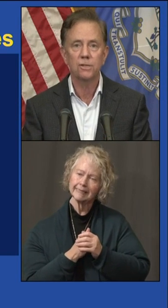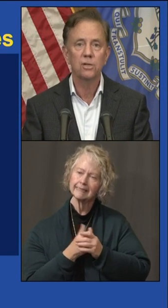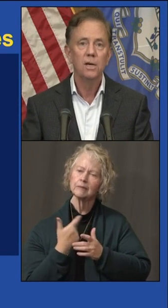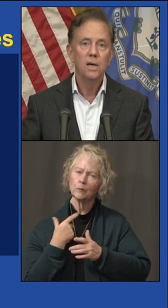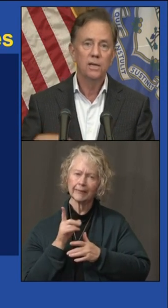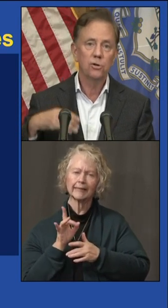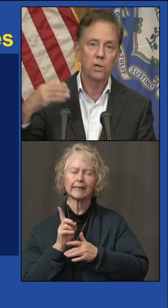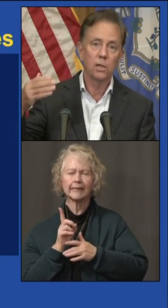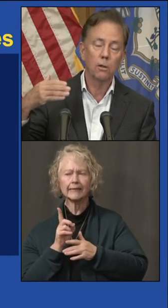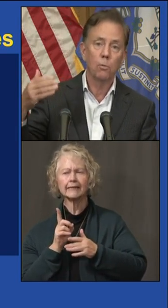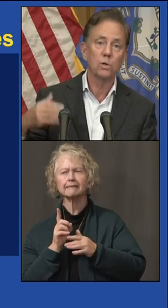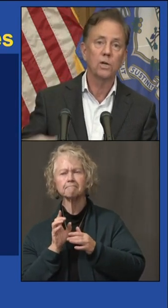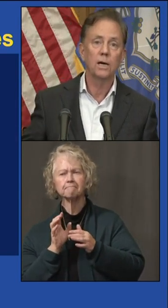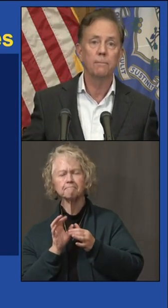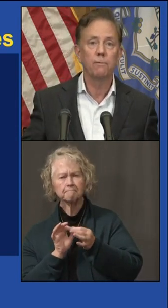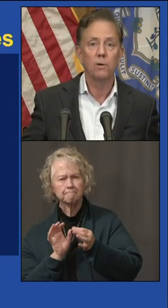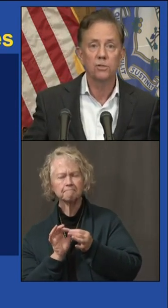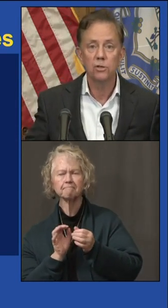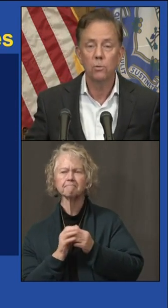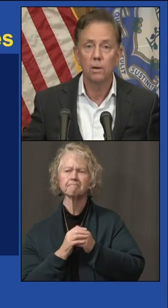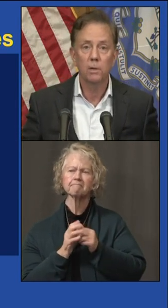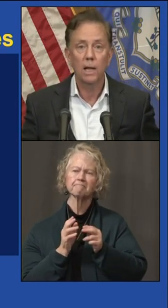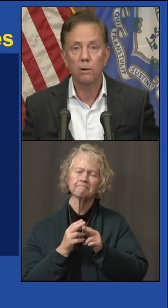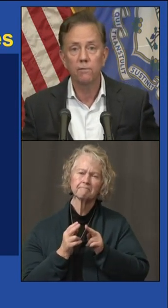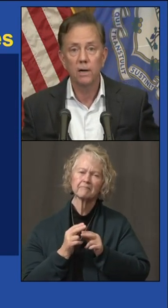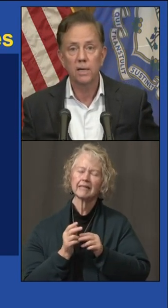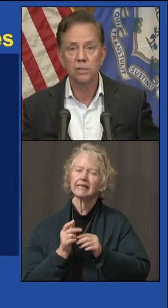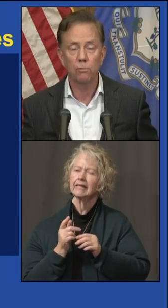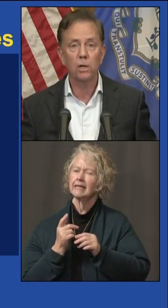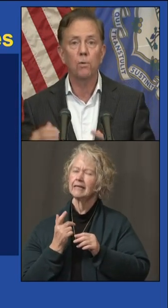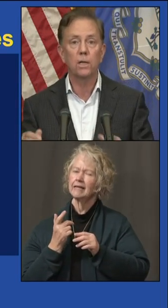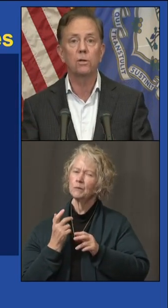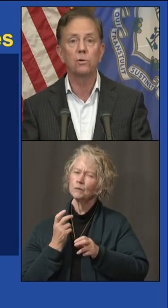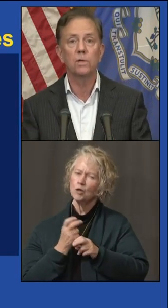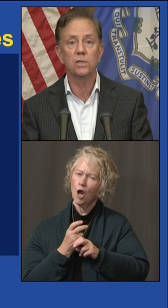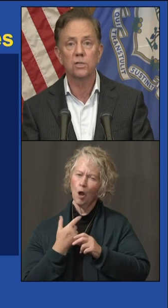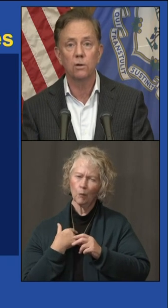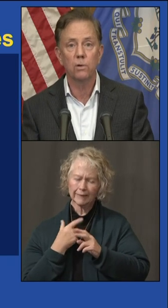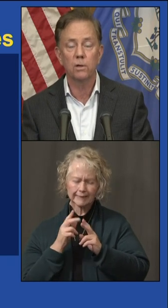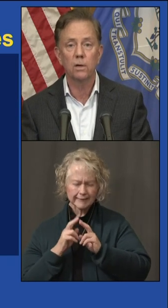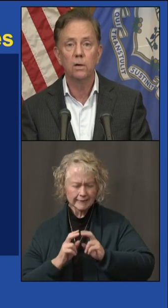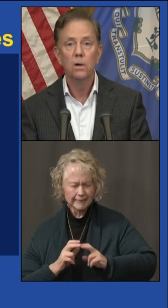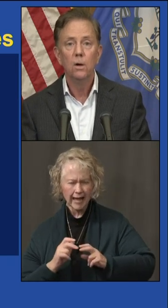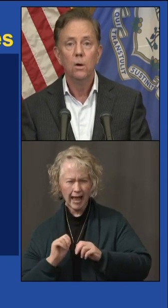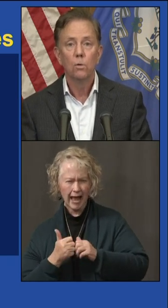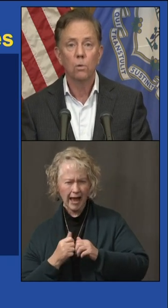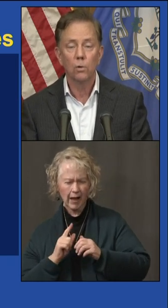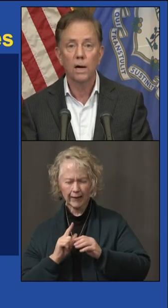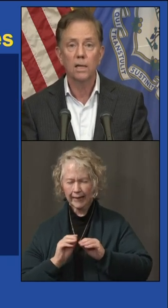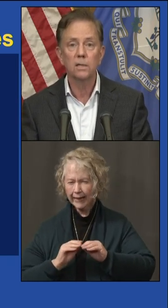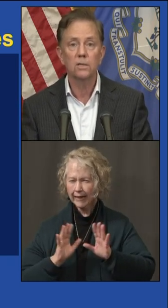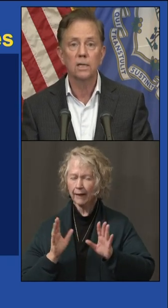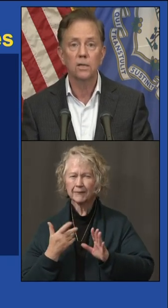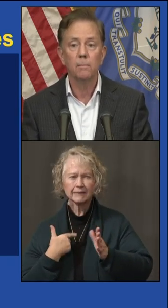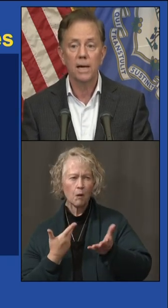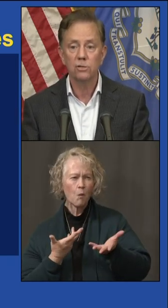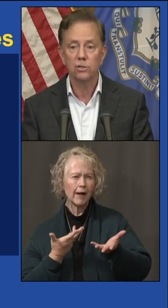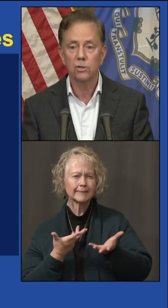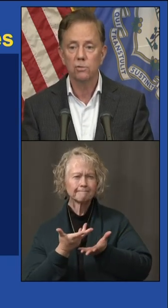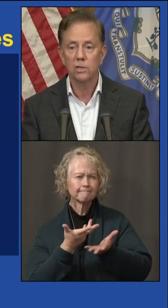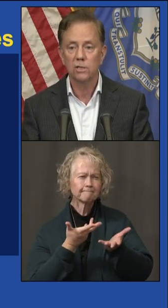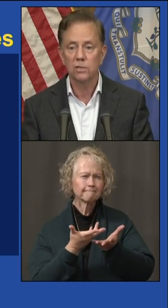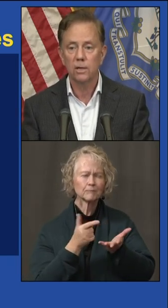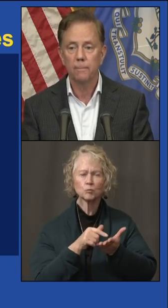in the past. It took a little more time for us to clarify, because I really wanted to do this with Rhode Island and